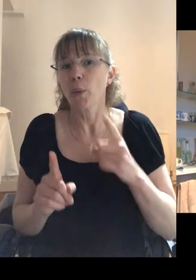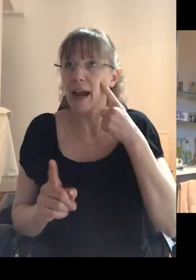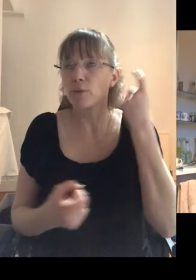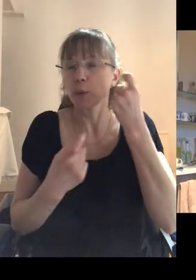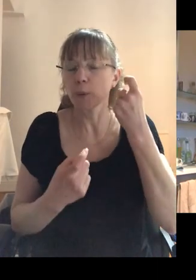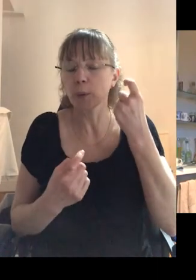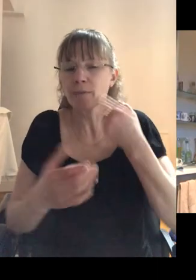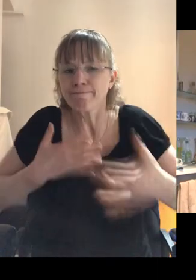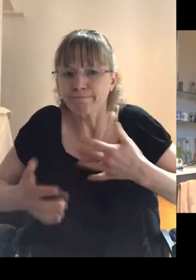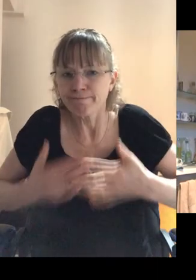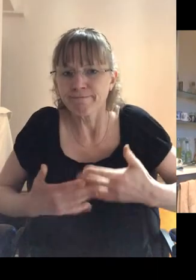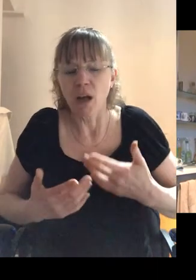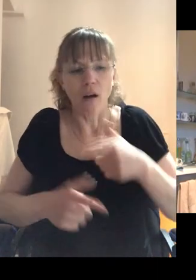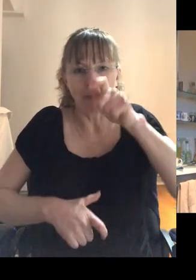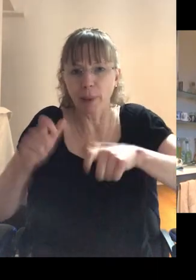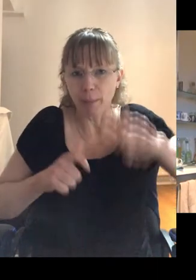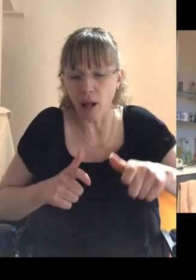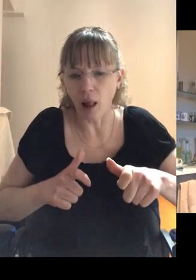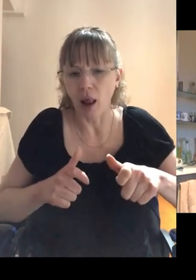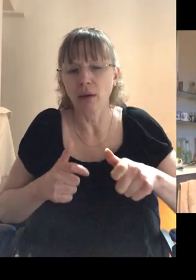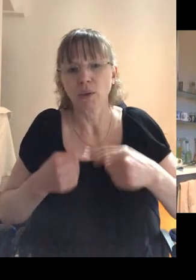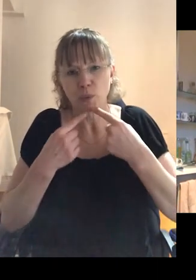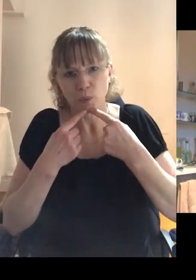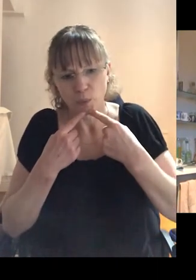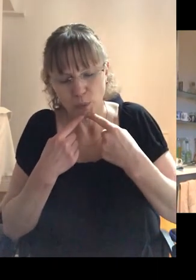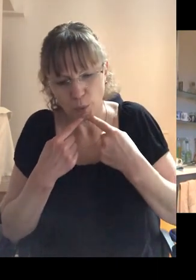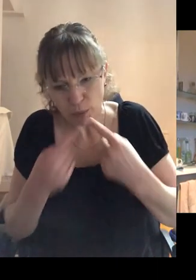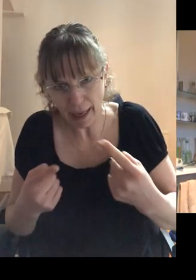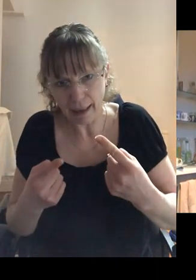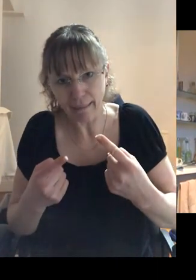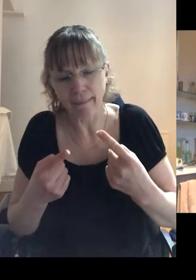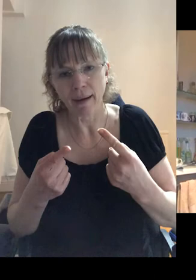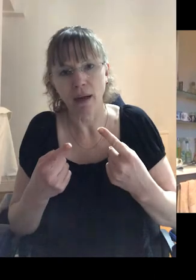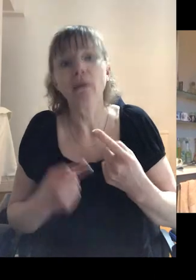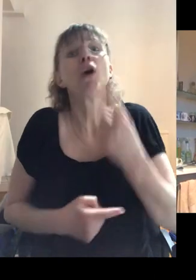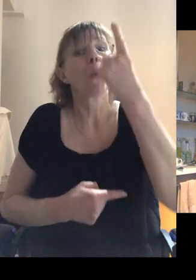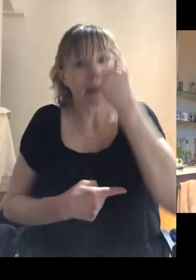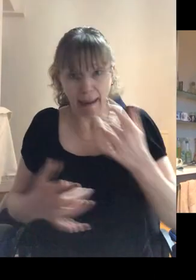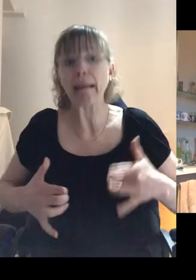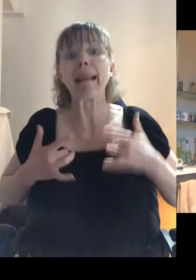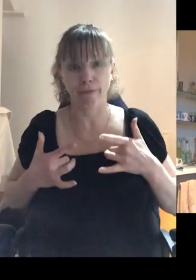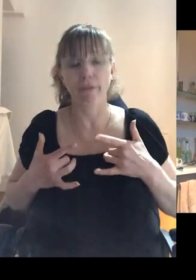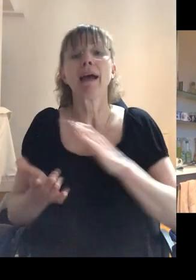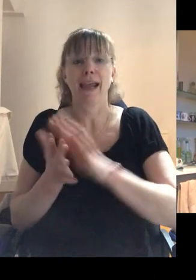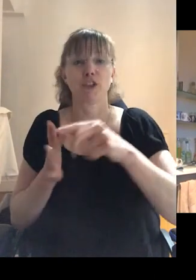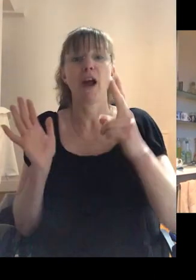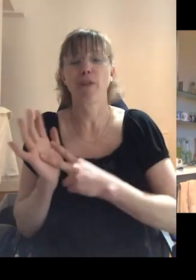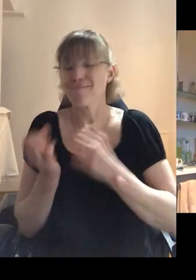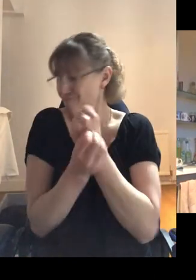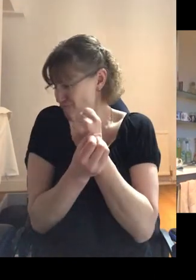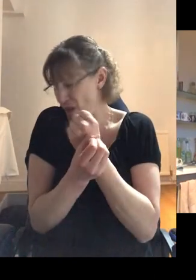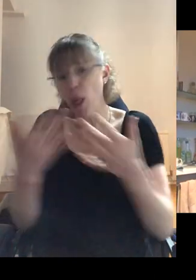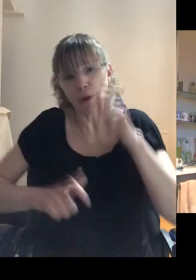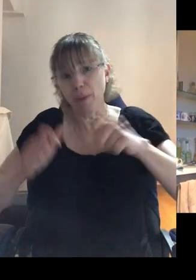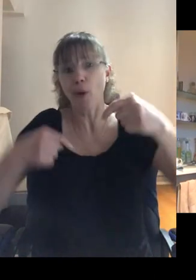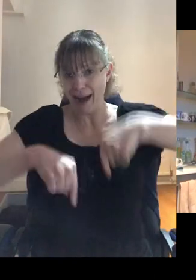to tackle is, is the willingness of people to say that clear message that you can live with HIV. There's still an awful lot